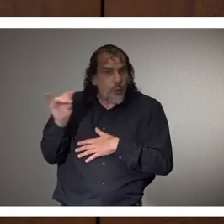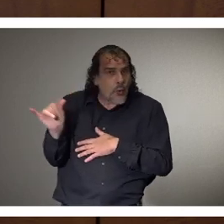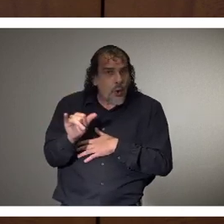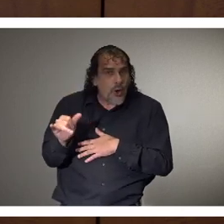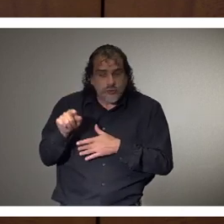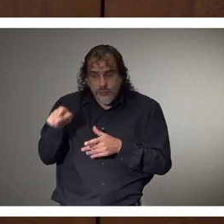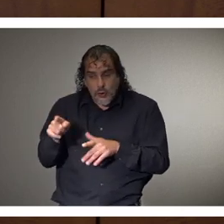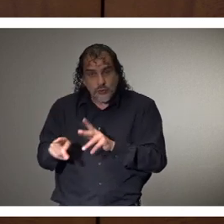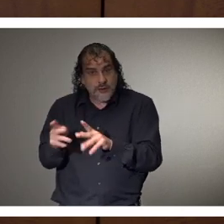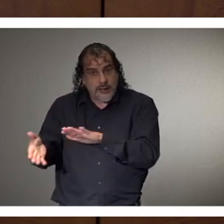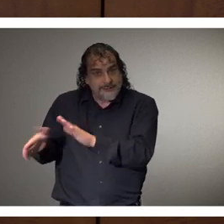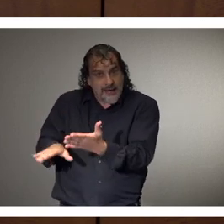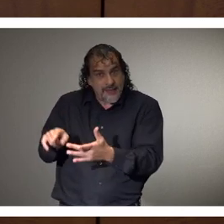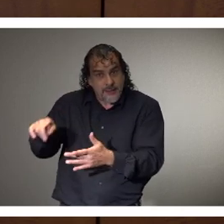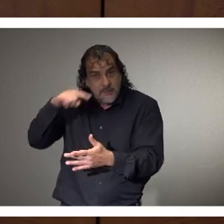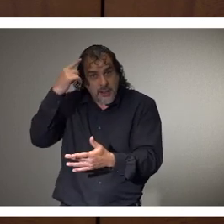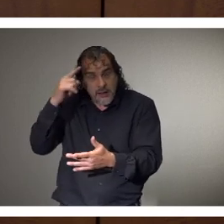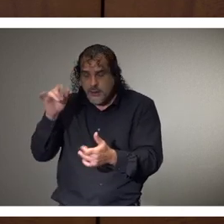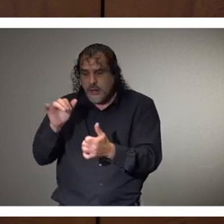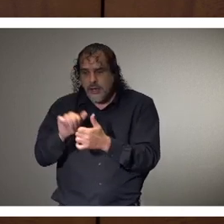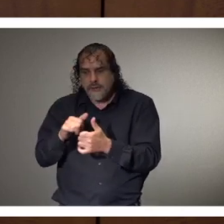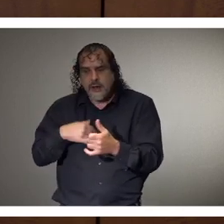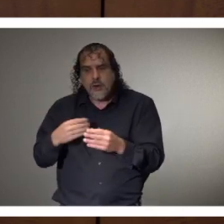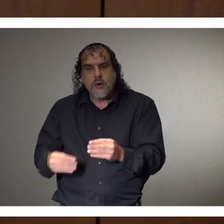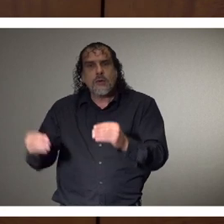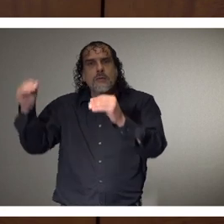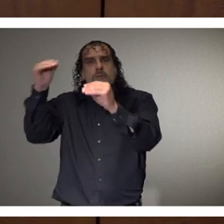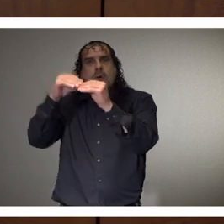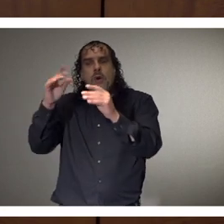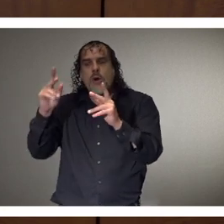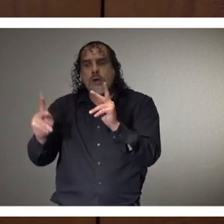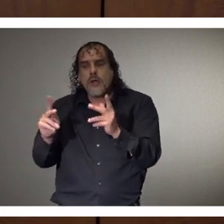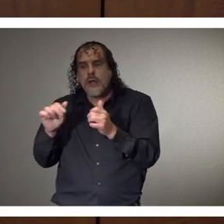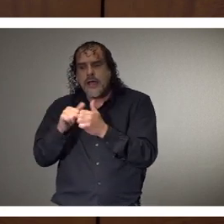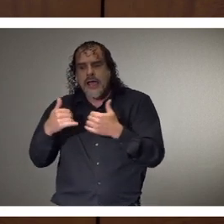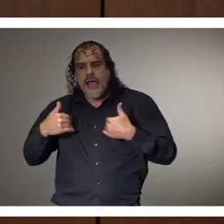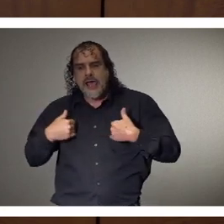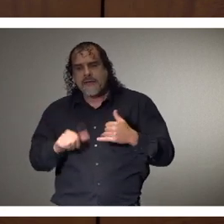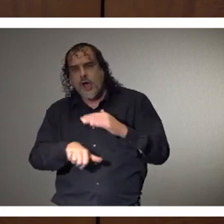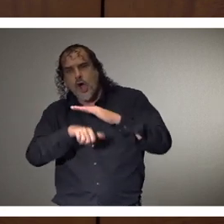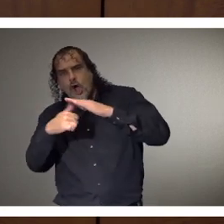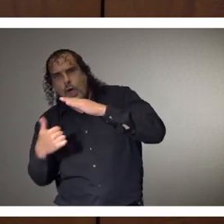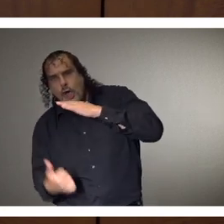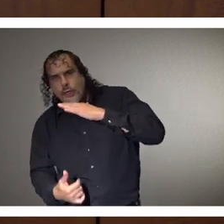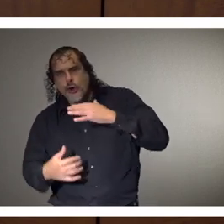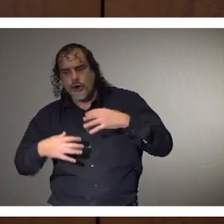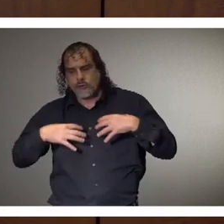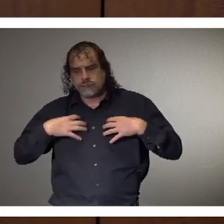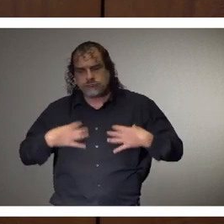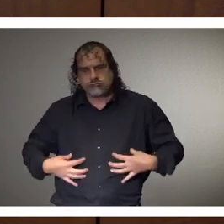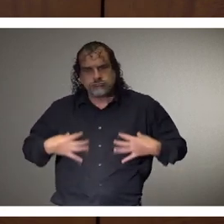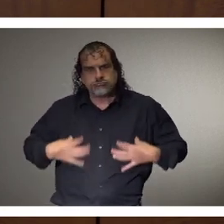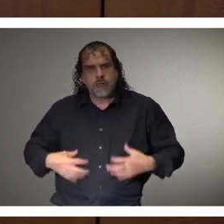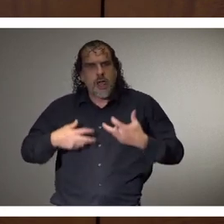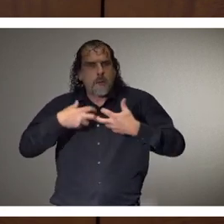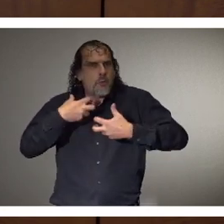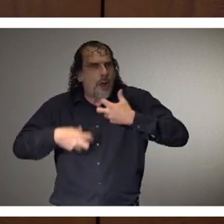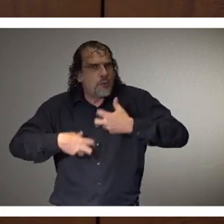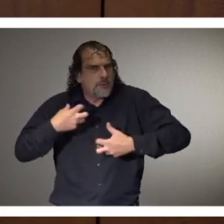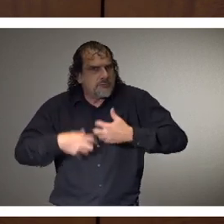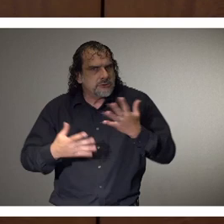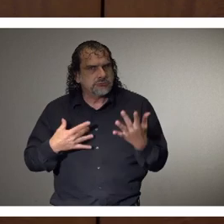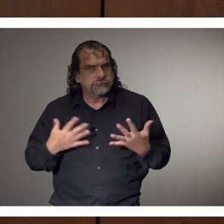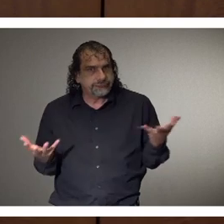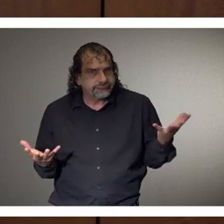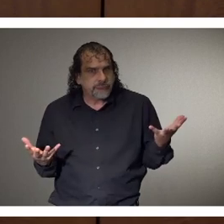deaths, there's a higher rate of underlying, um, chronic medical problems. Um, this is not